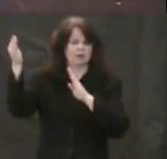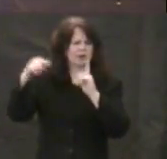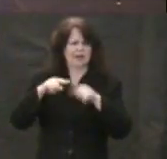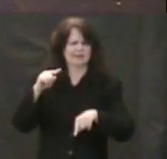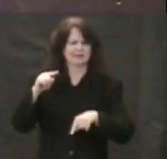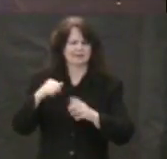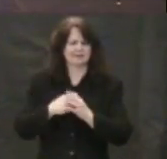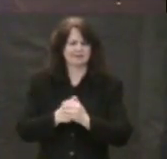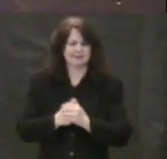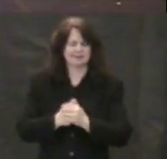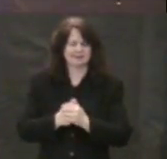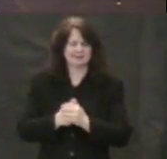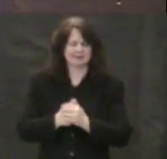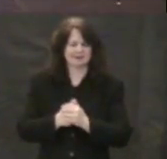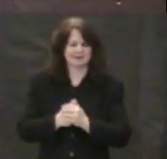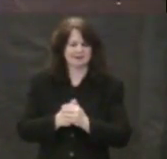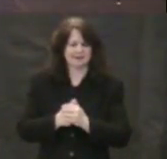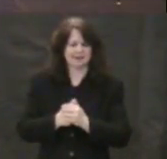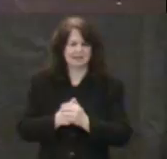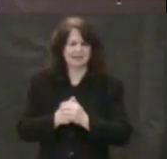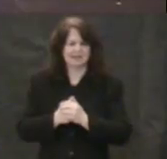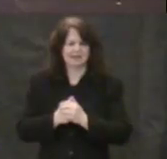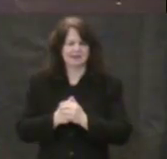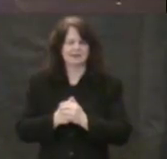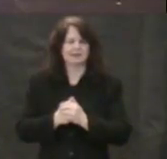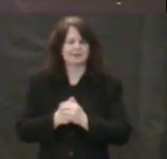Too clever by half.